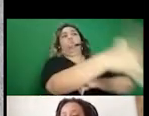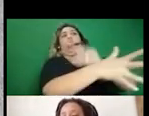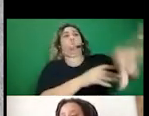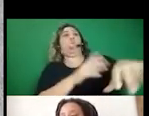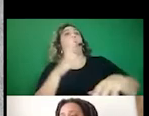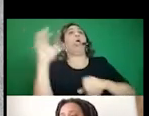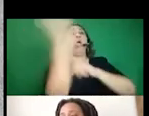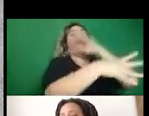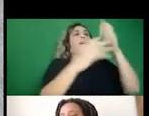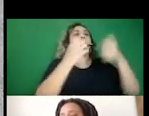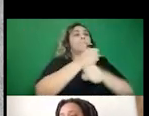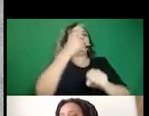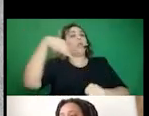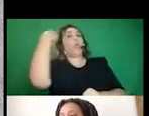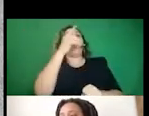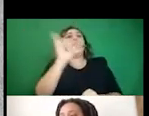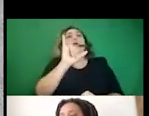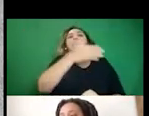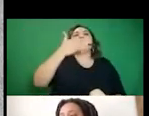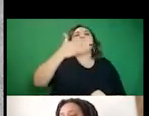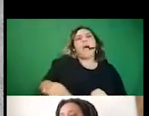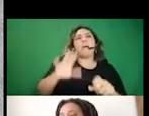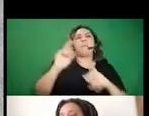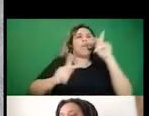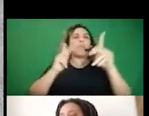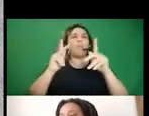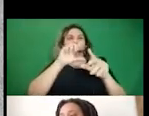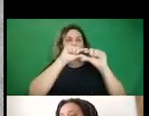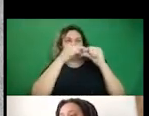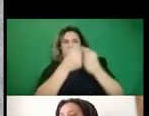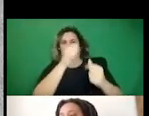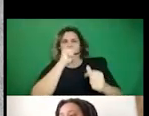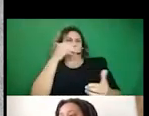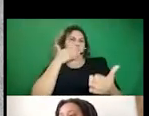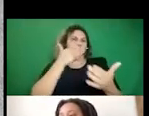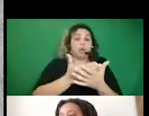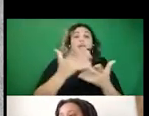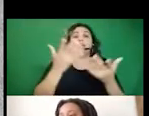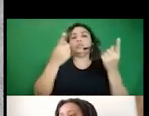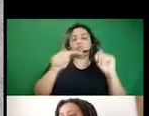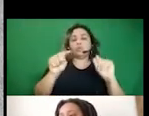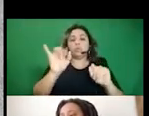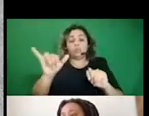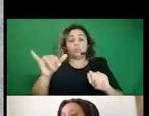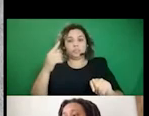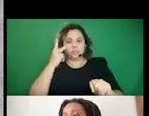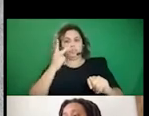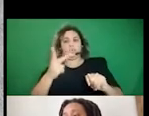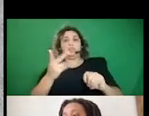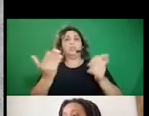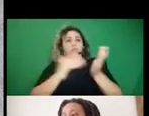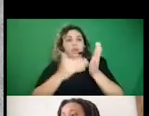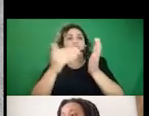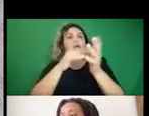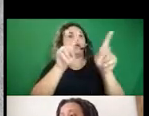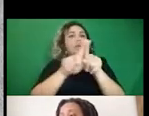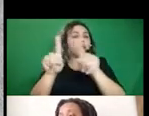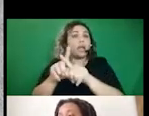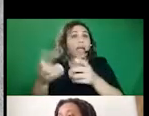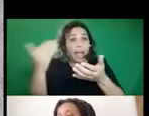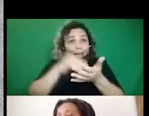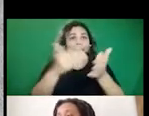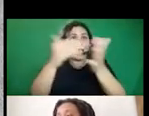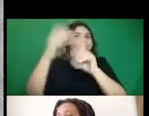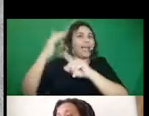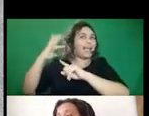I think that, um, we sort of see the same themes again and again,